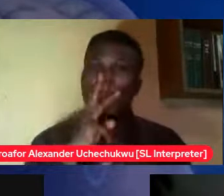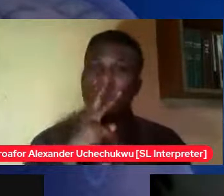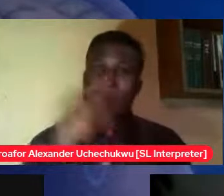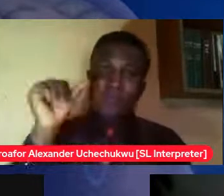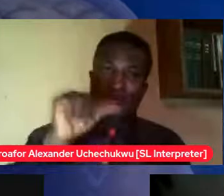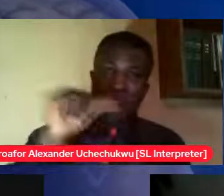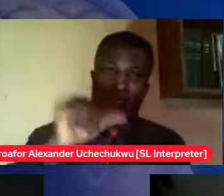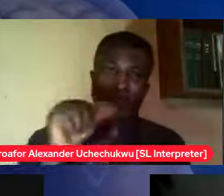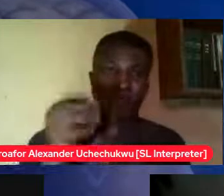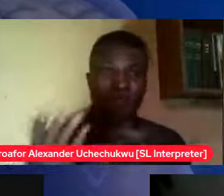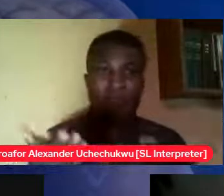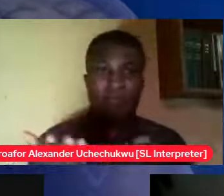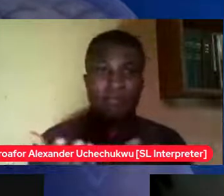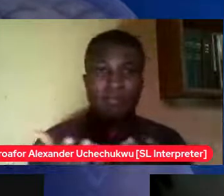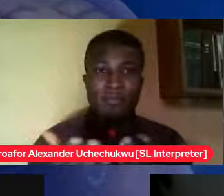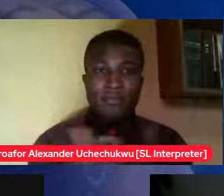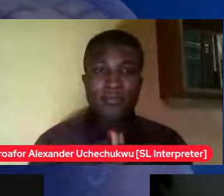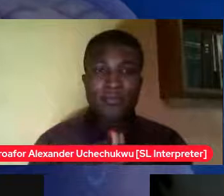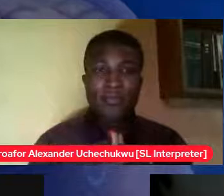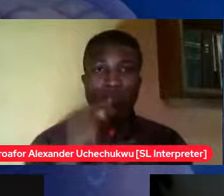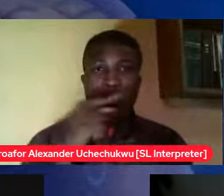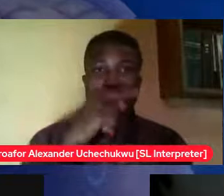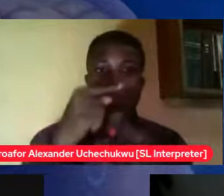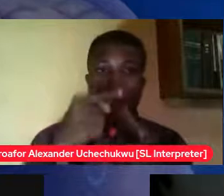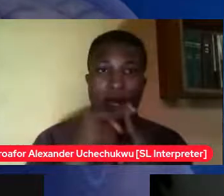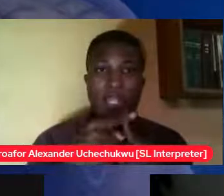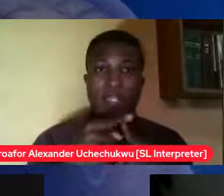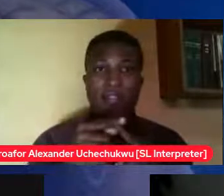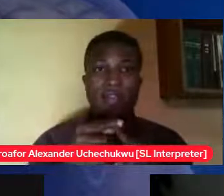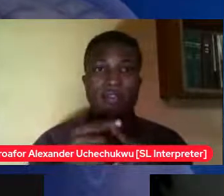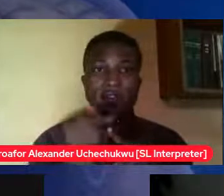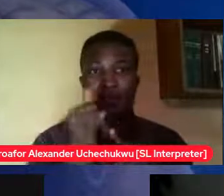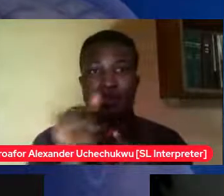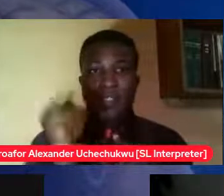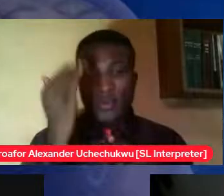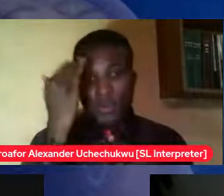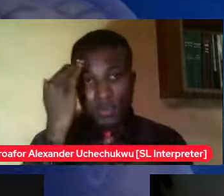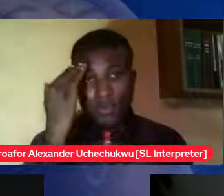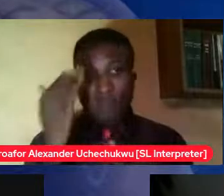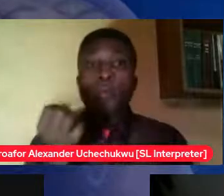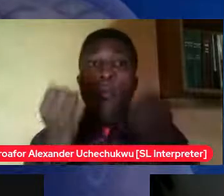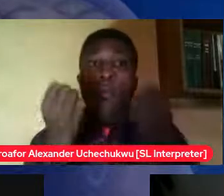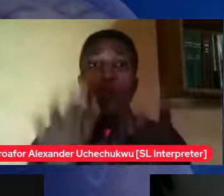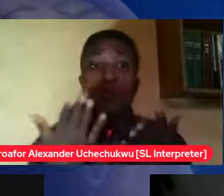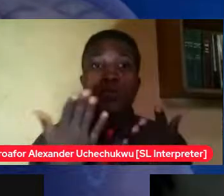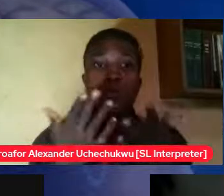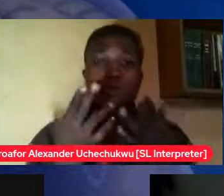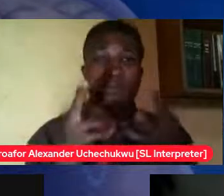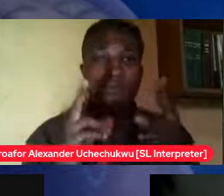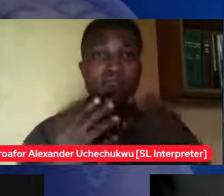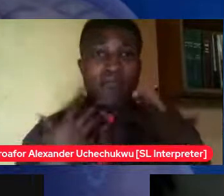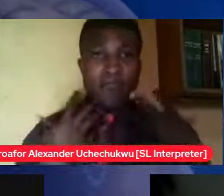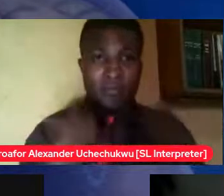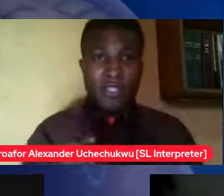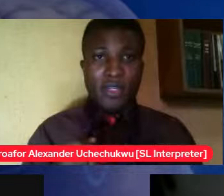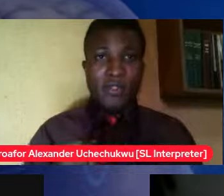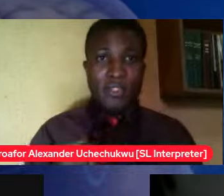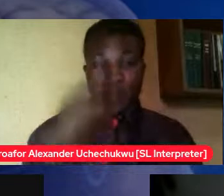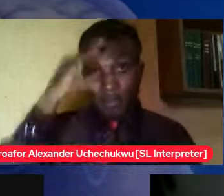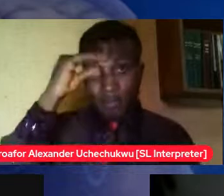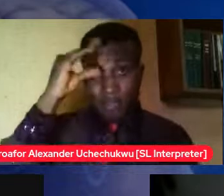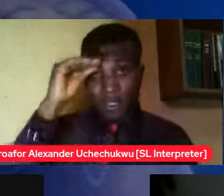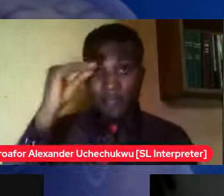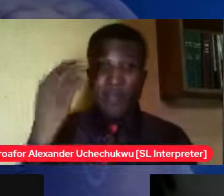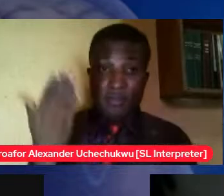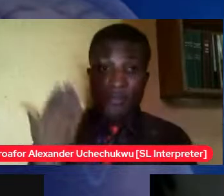you wait they know okay this comes with puberty most healthy men in fact a high percentage of men around